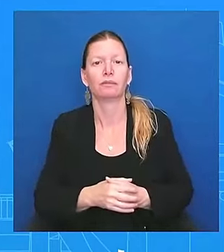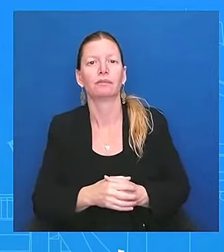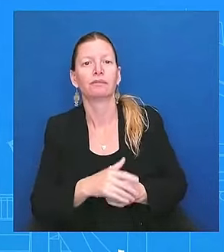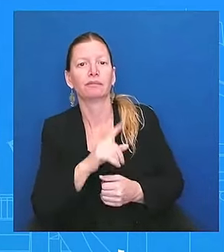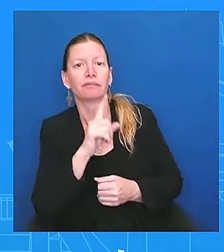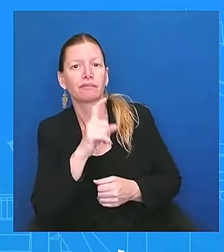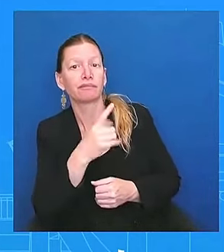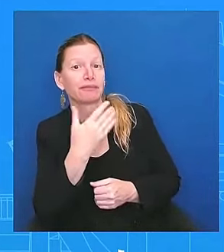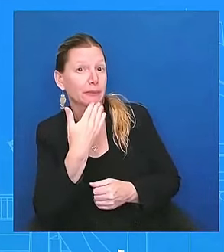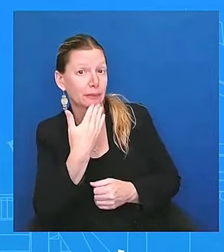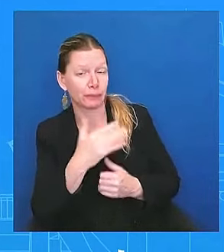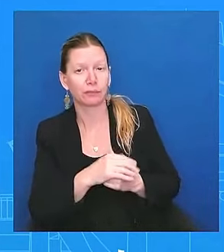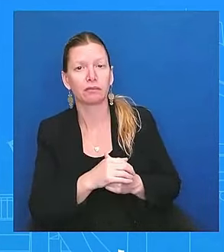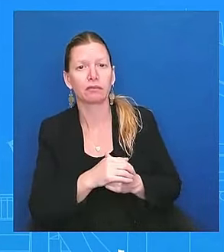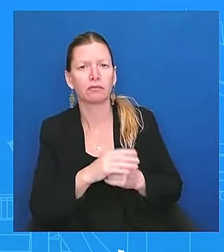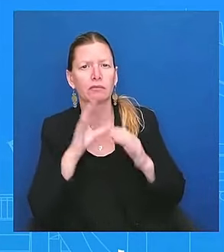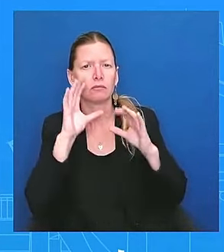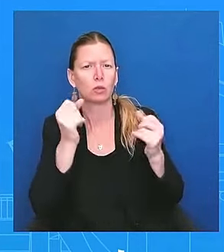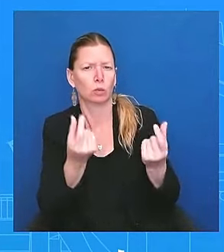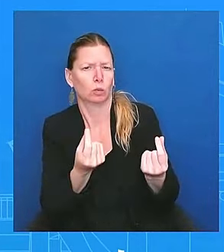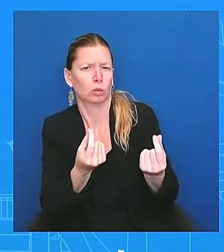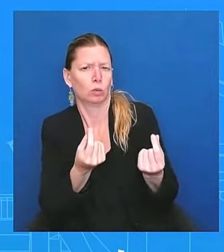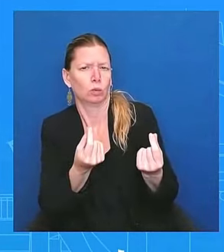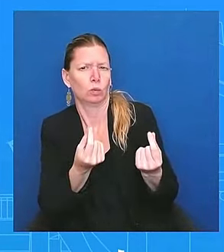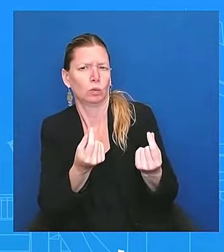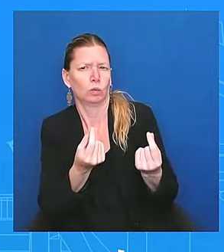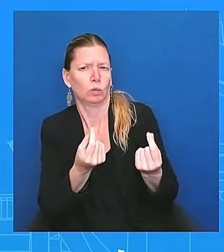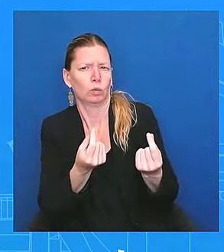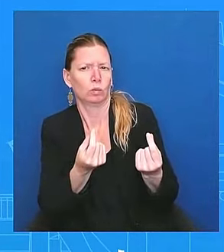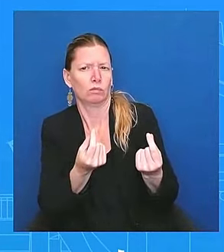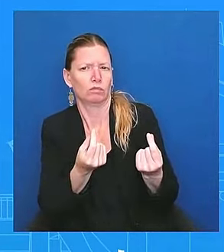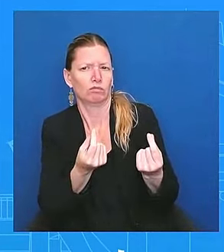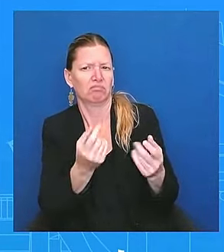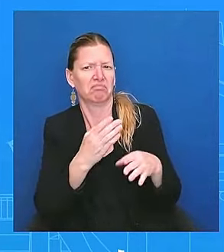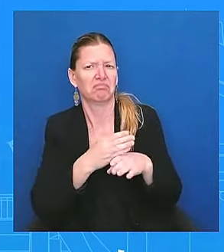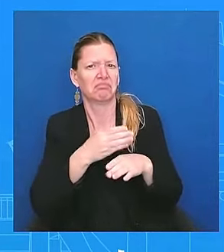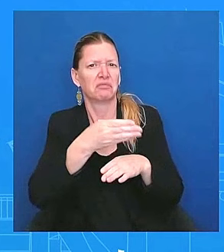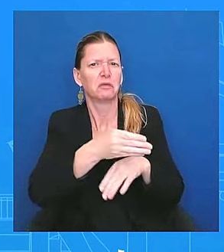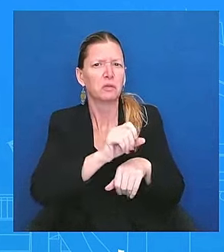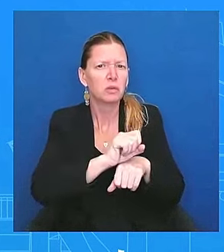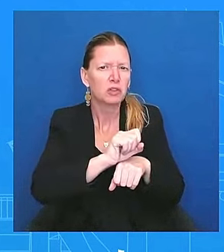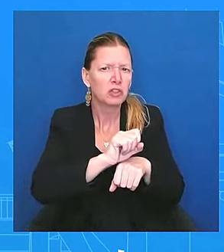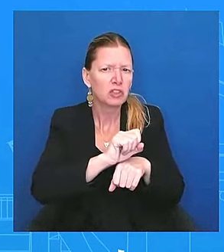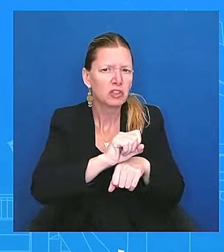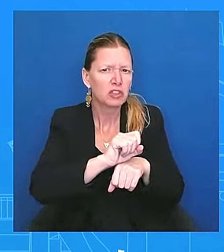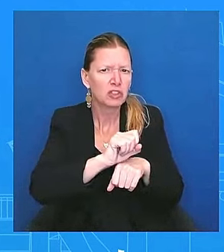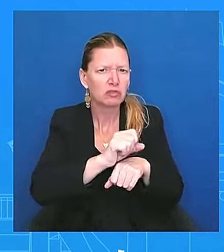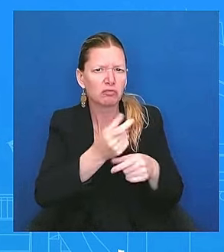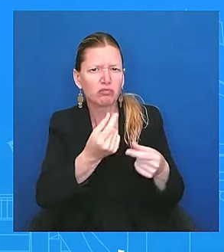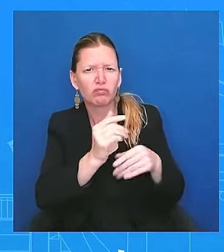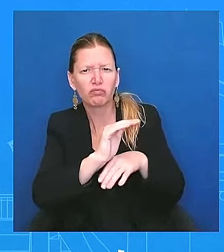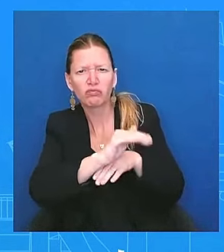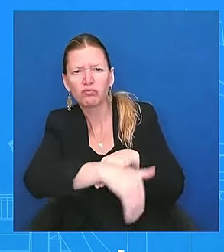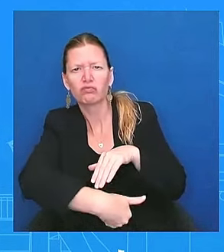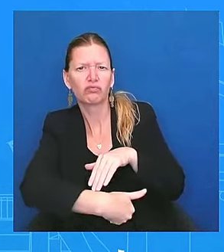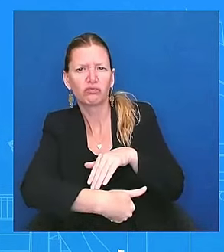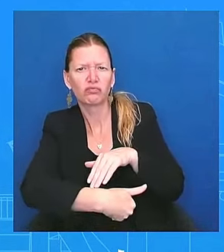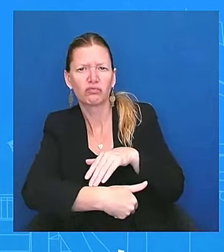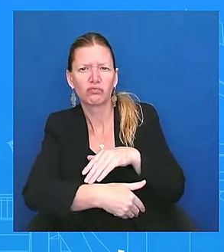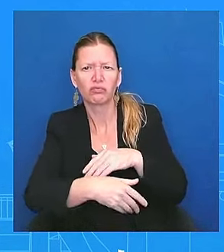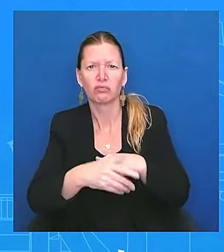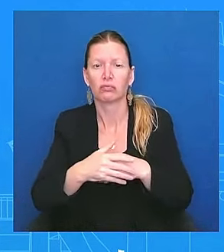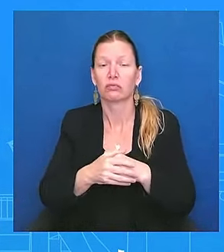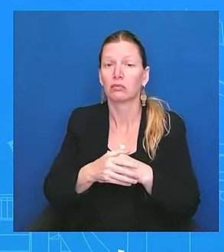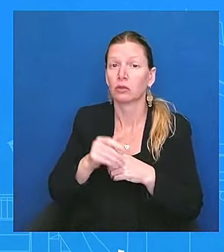and 4 p.m.? Well, you heard him speak to supporters yesterday outside of 4, 4 p.m. Uh, you've heard, you saw the president